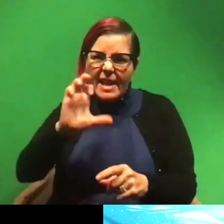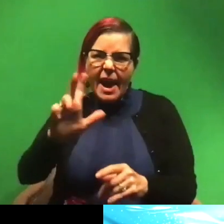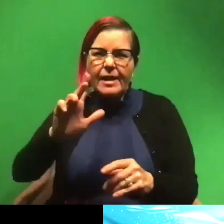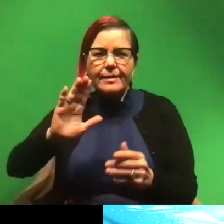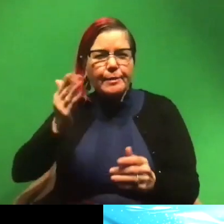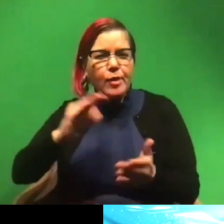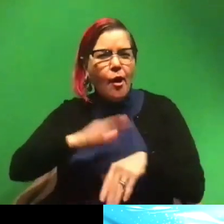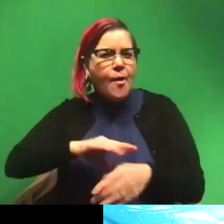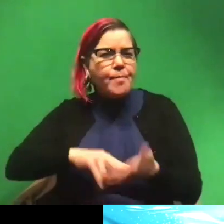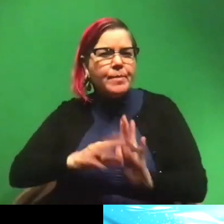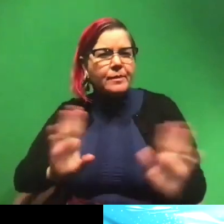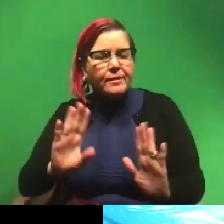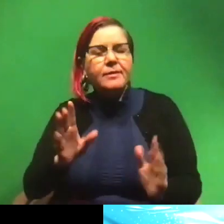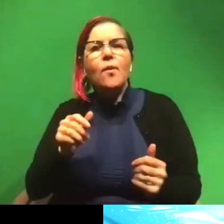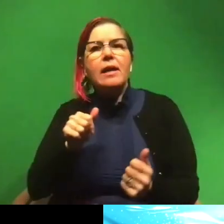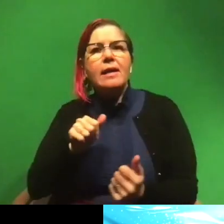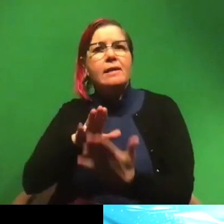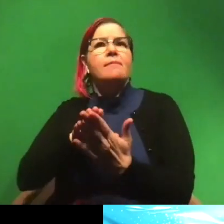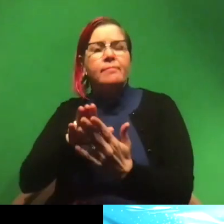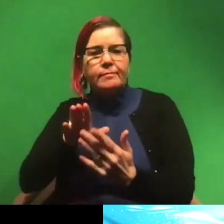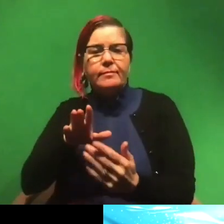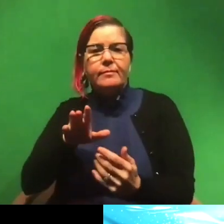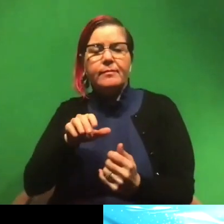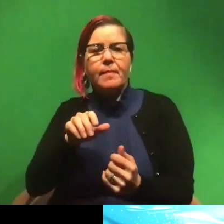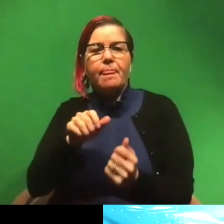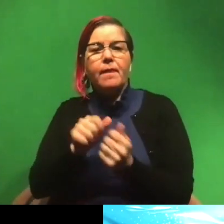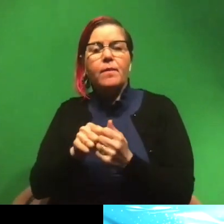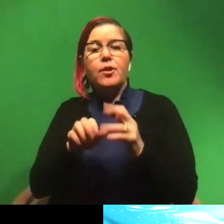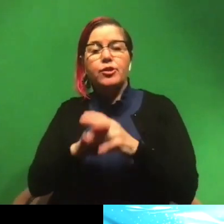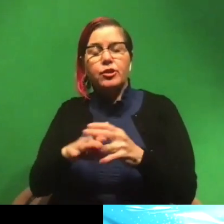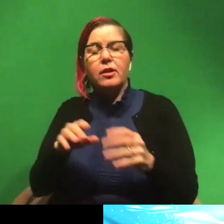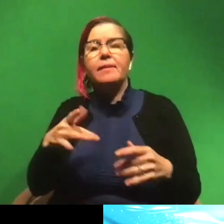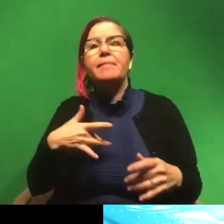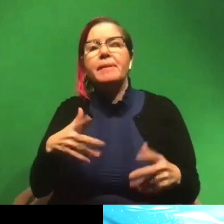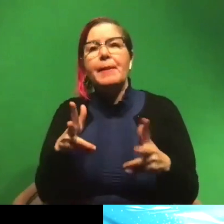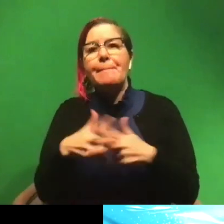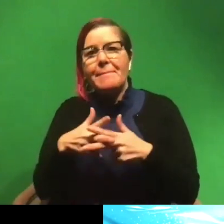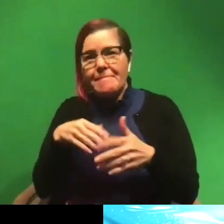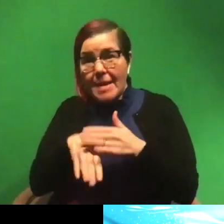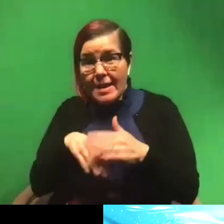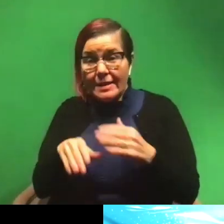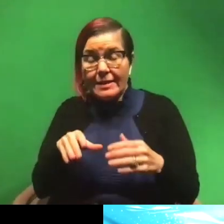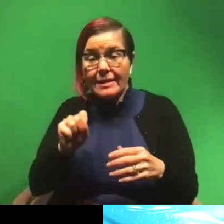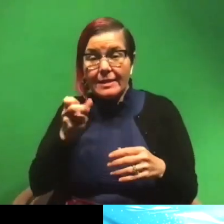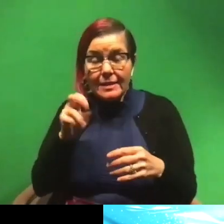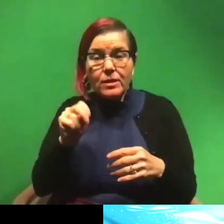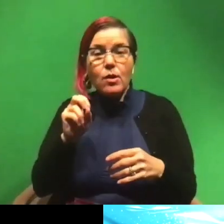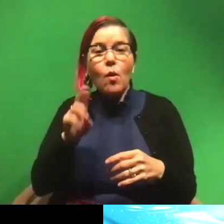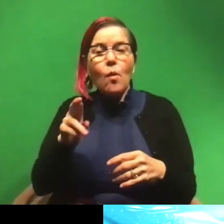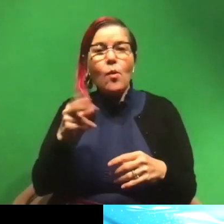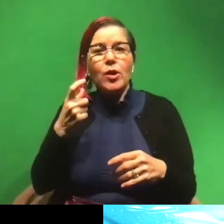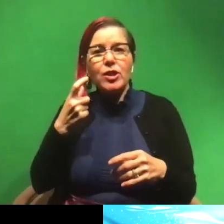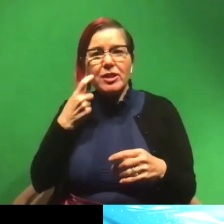but whenever we have an encounter, usually it's, uh, mating season or there was some sort of feeding